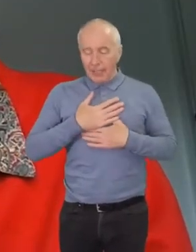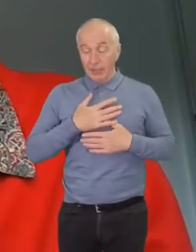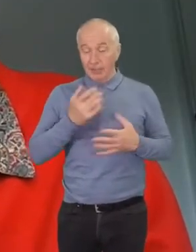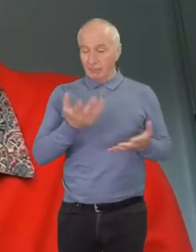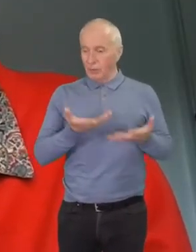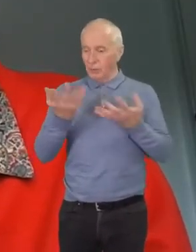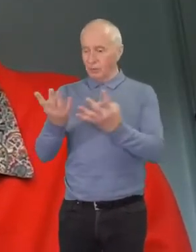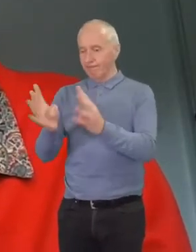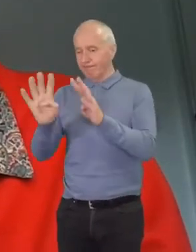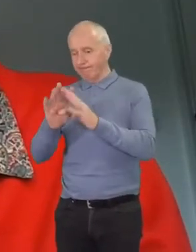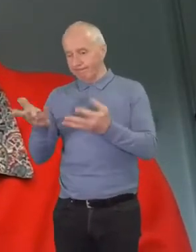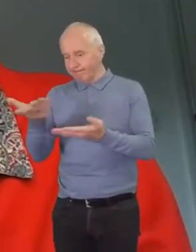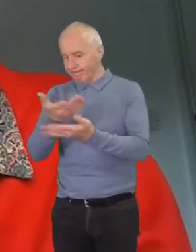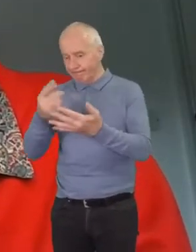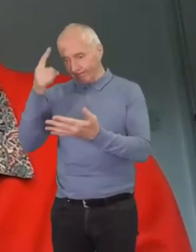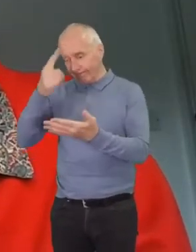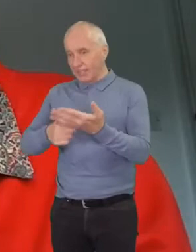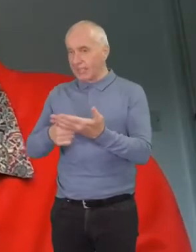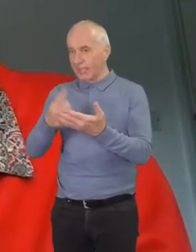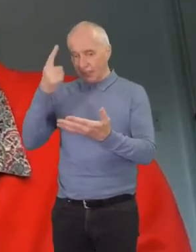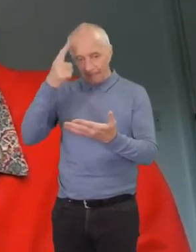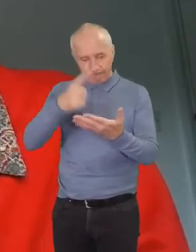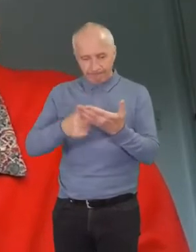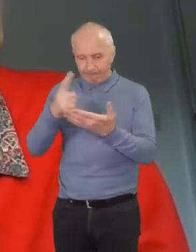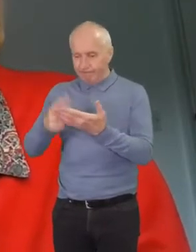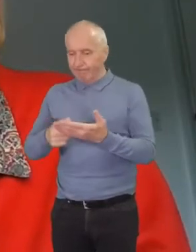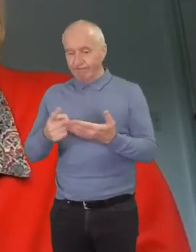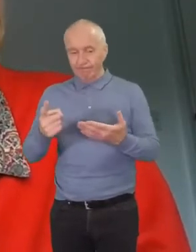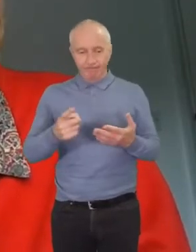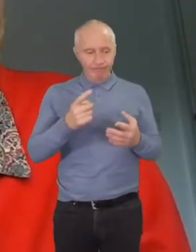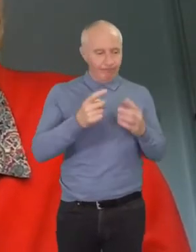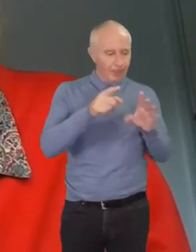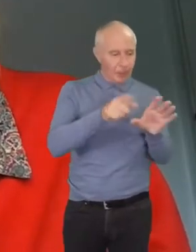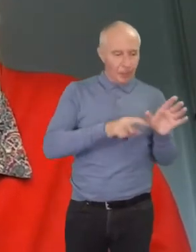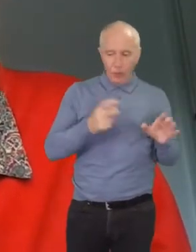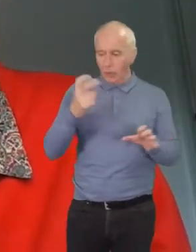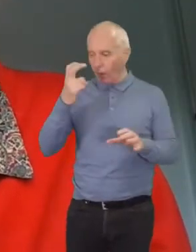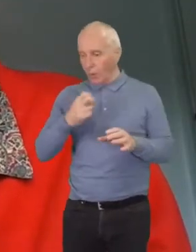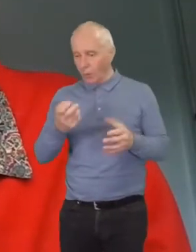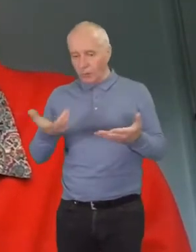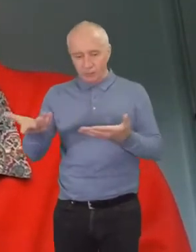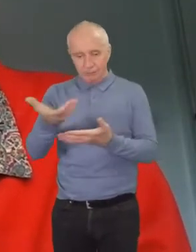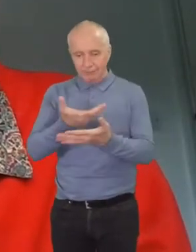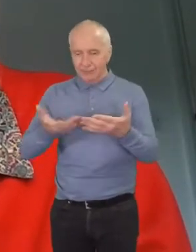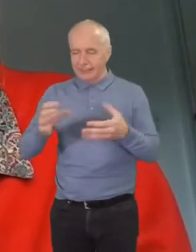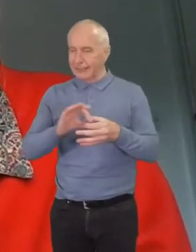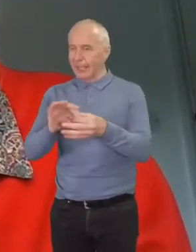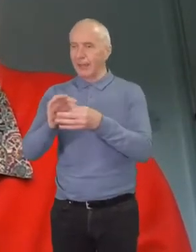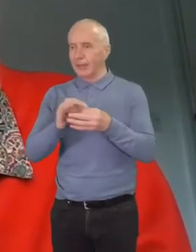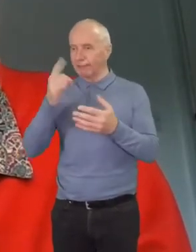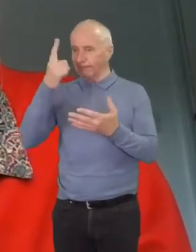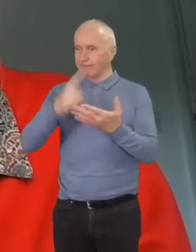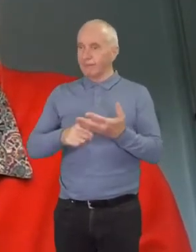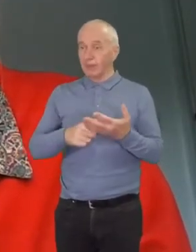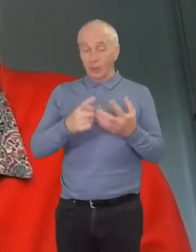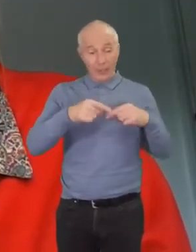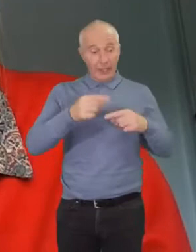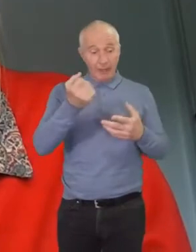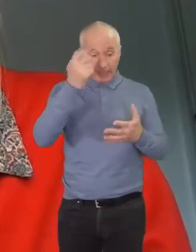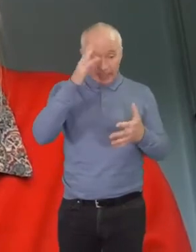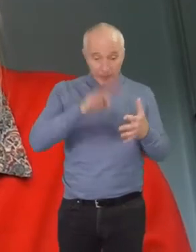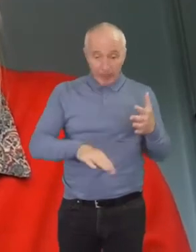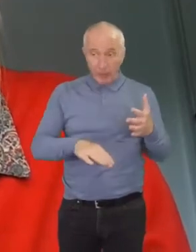and we want to start a conversation between our generations to pull the energy and the resources and the experience which we bring.